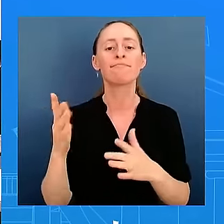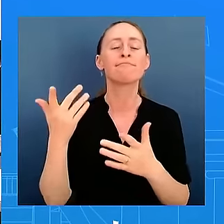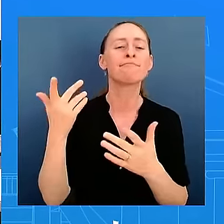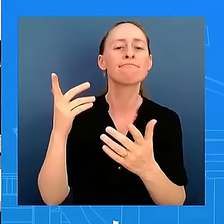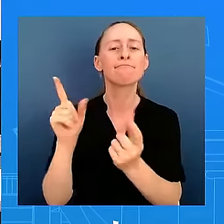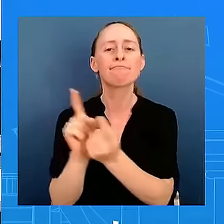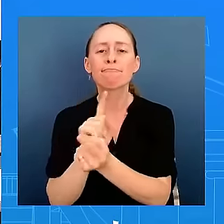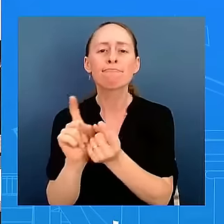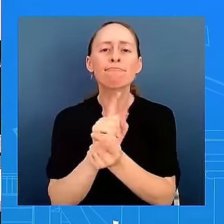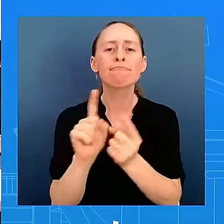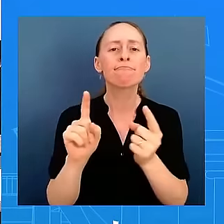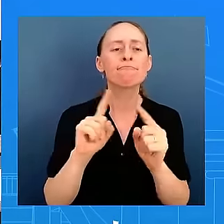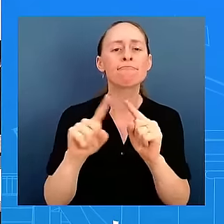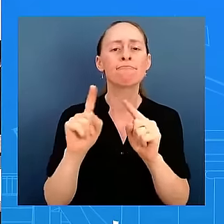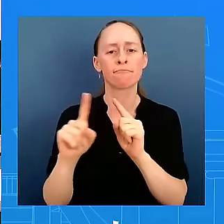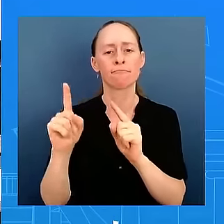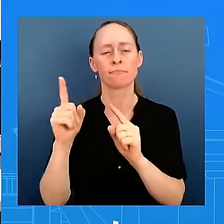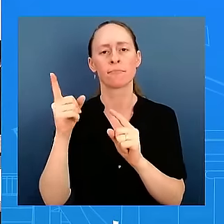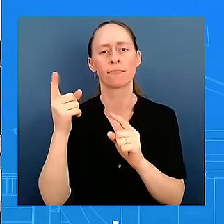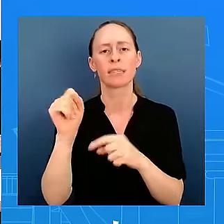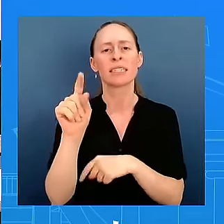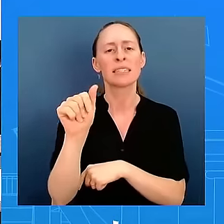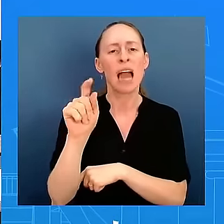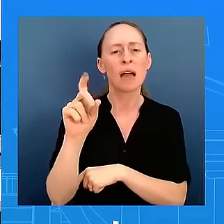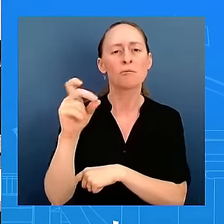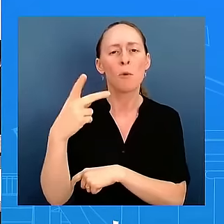reclaiming our credibility and moral authority.